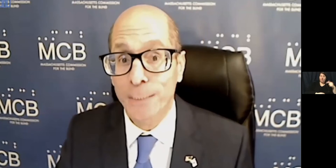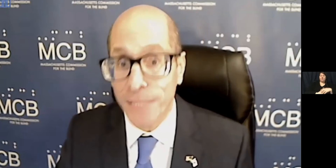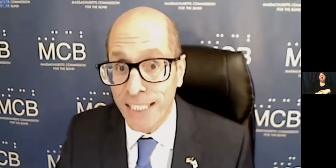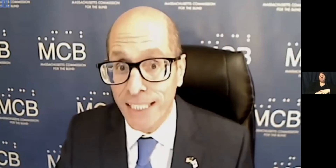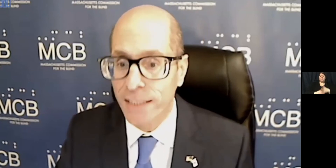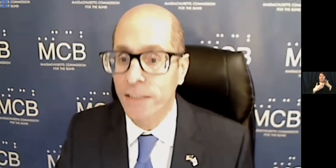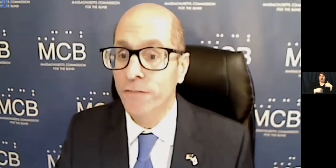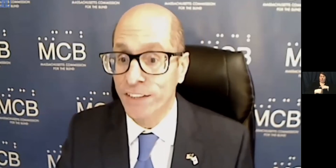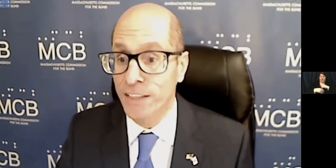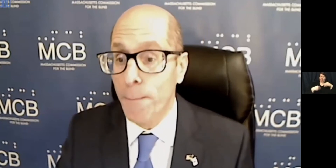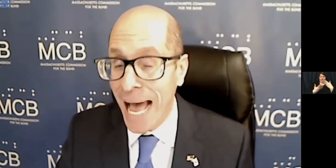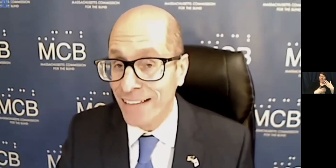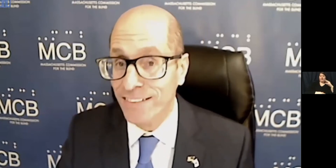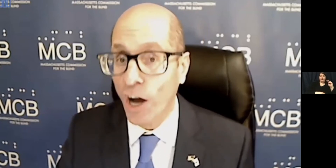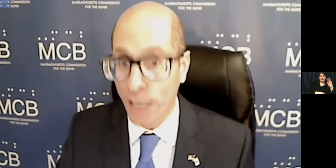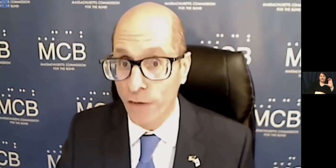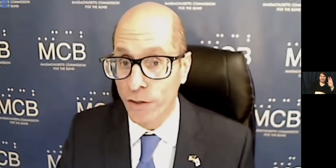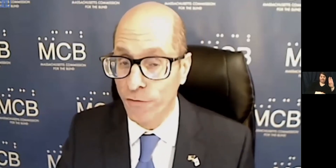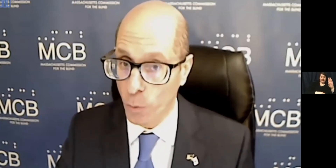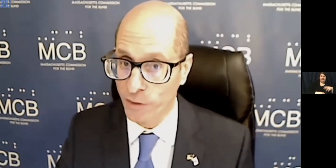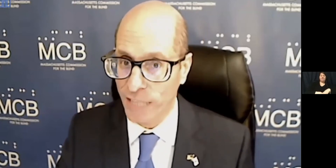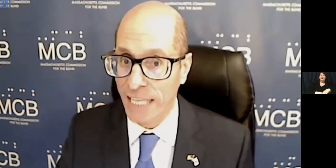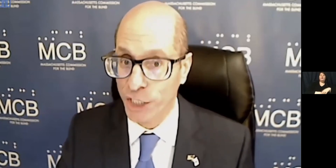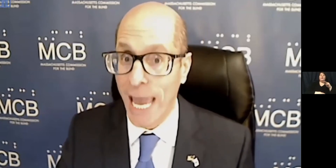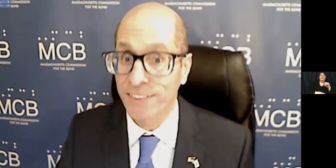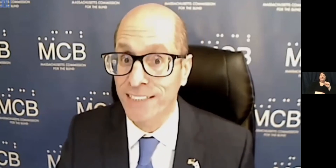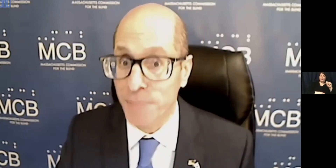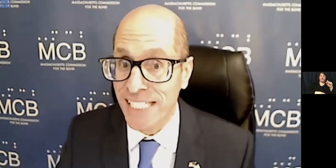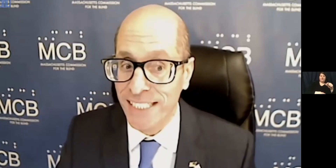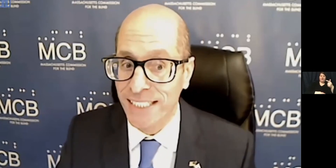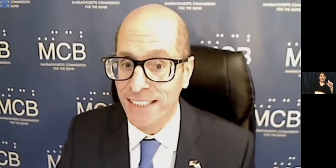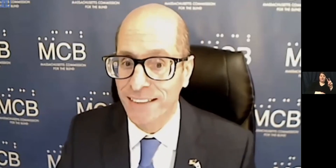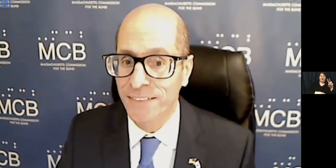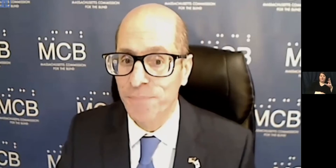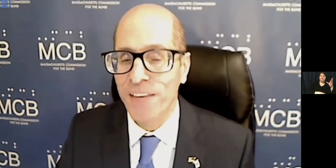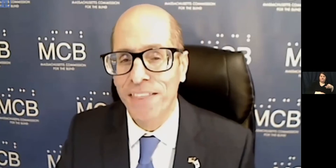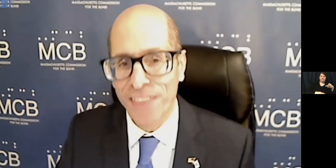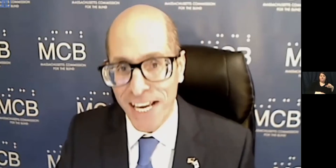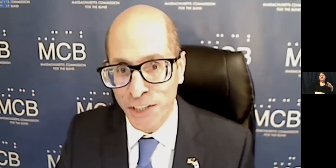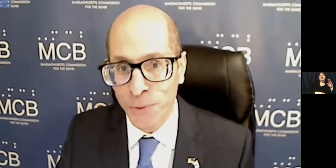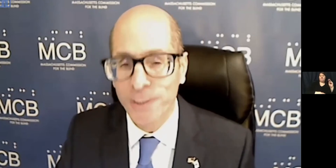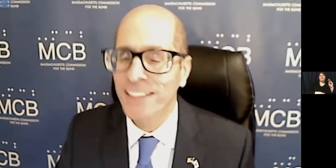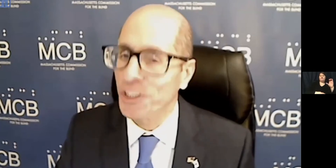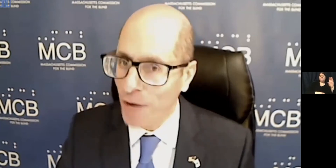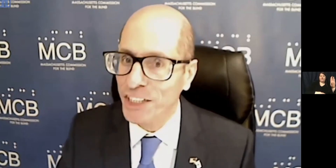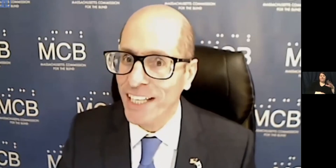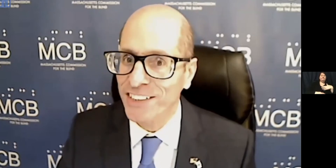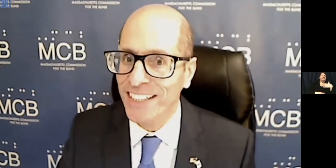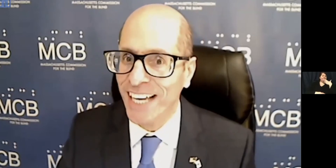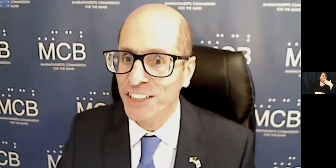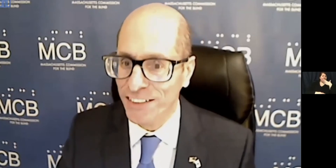provide at MCB, visit mass.gov forward slash MCB. Thank you,